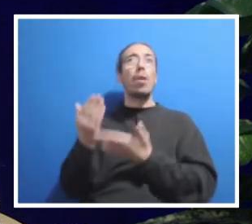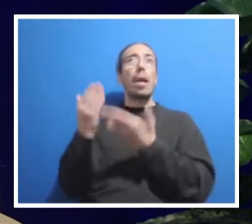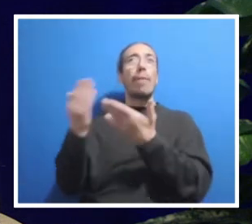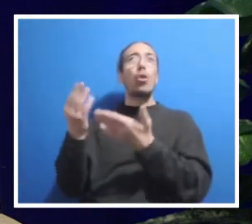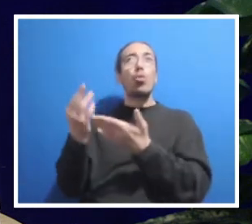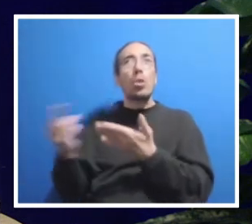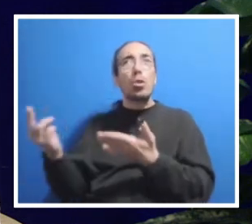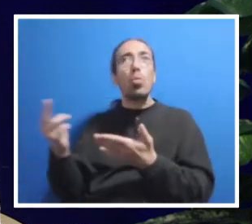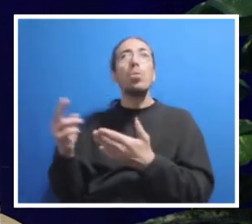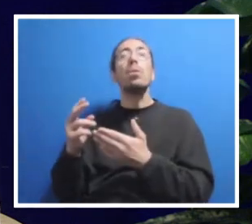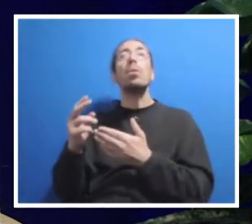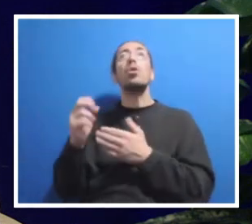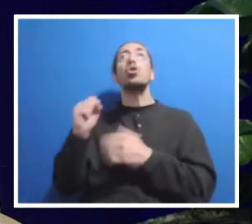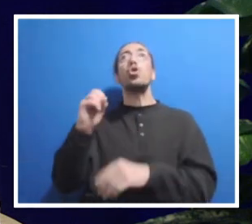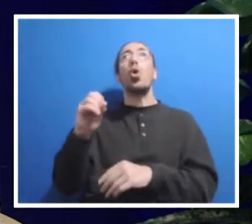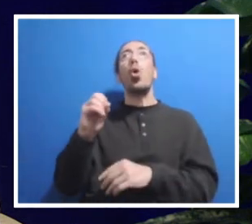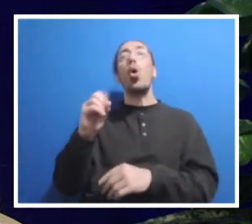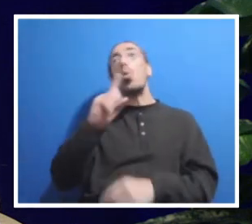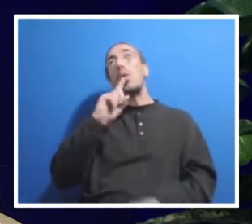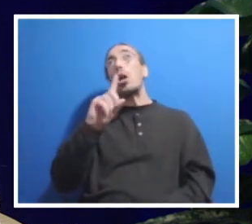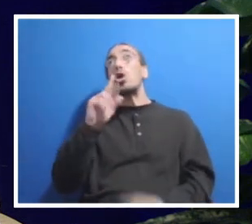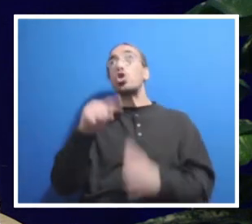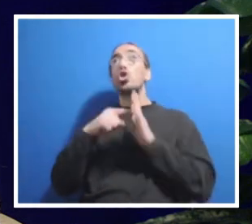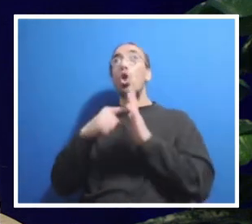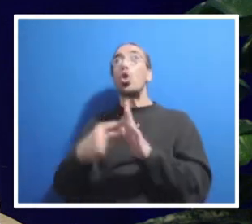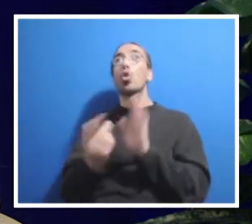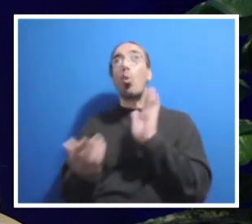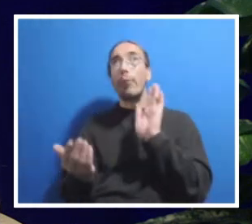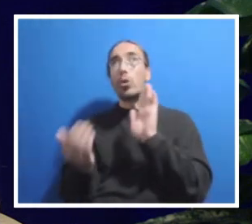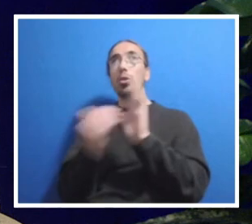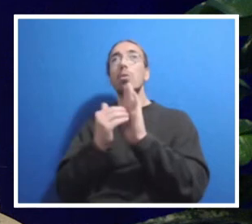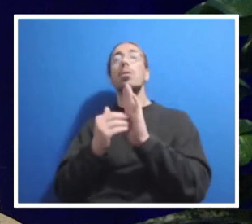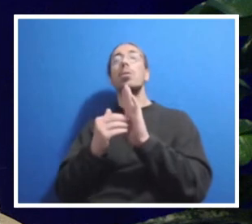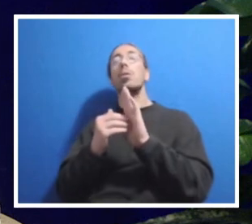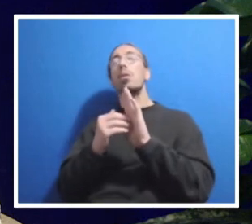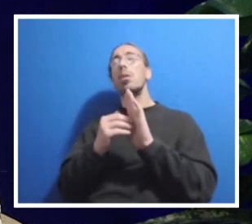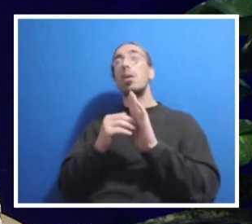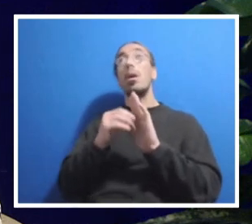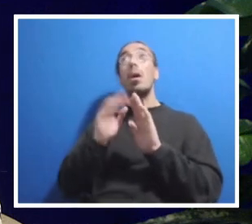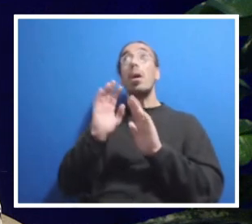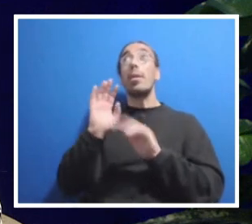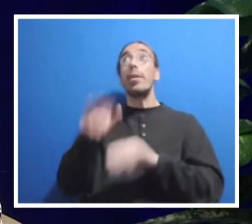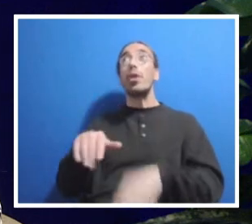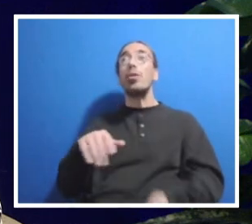So, we're really starting over. There is a EAB